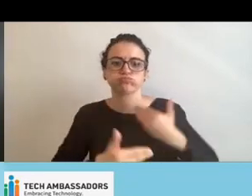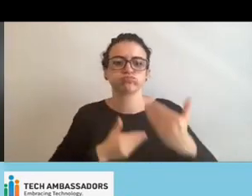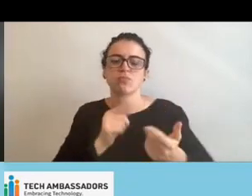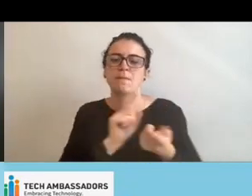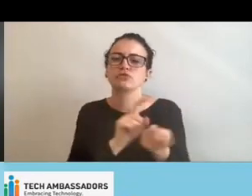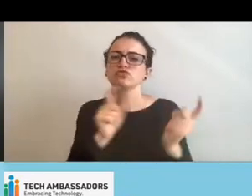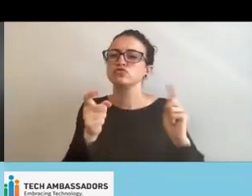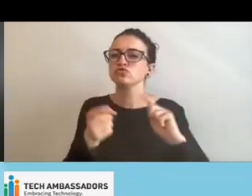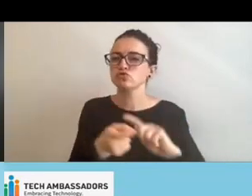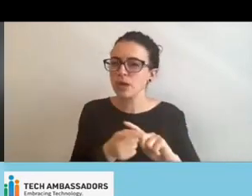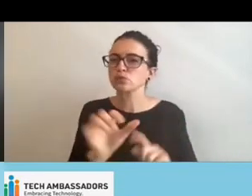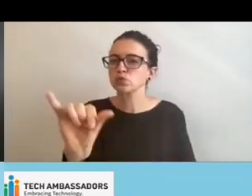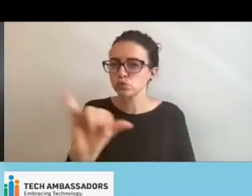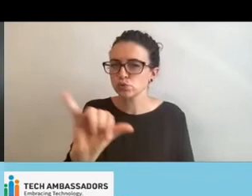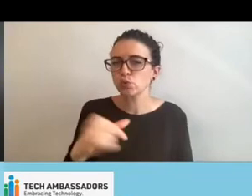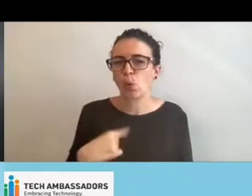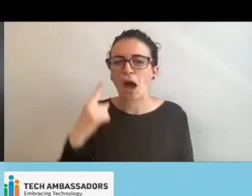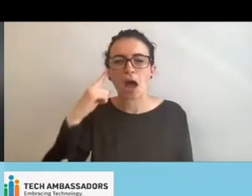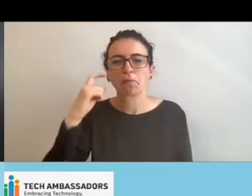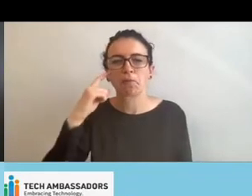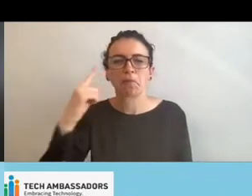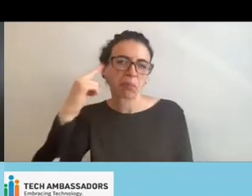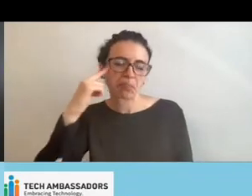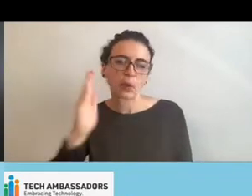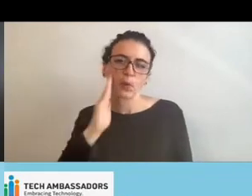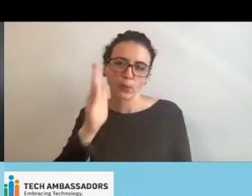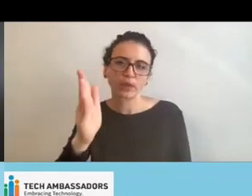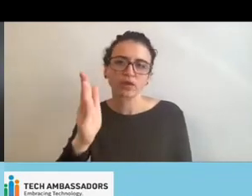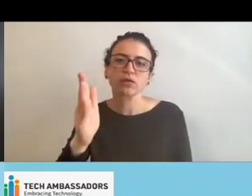to more of a